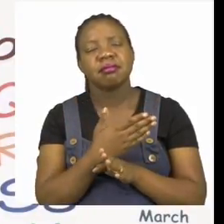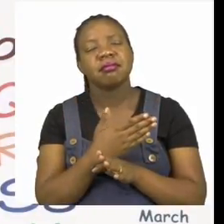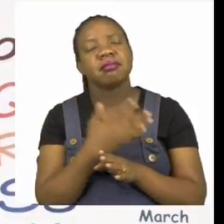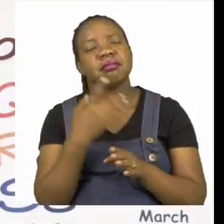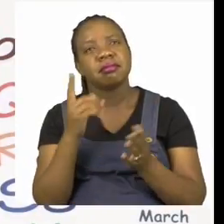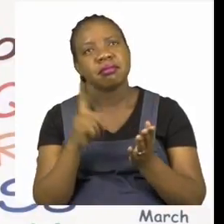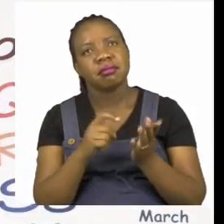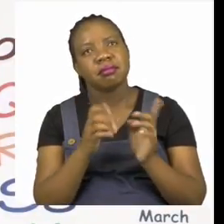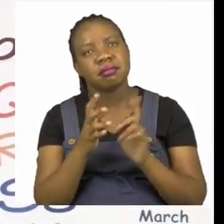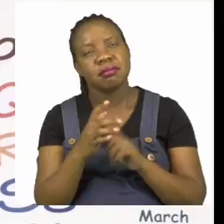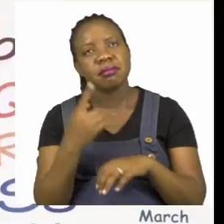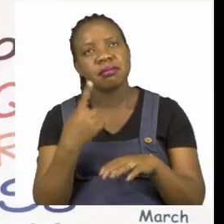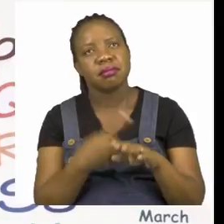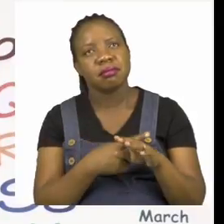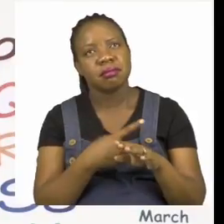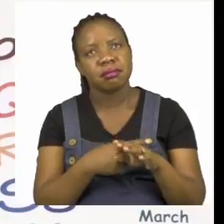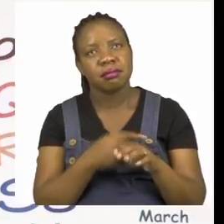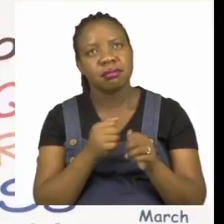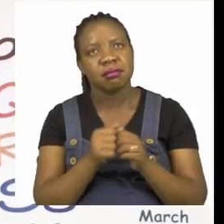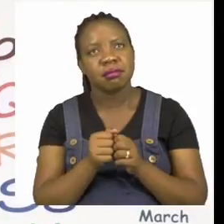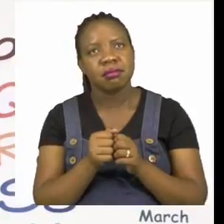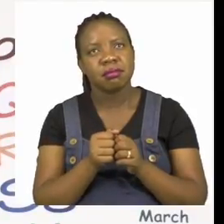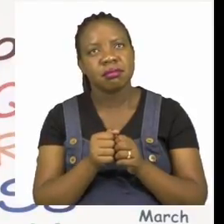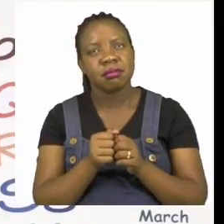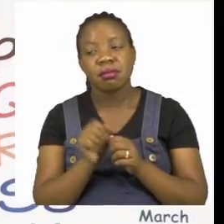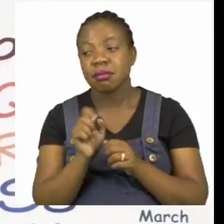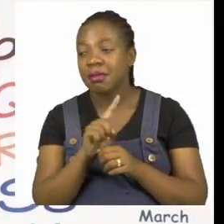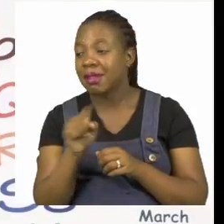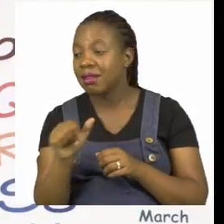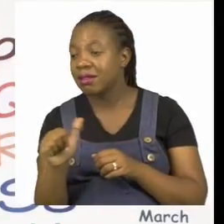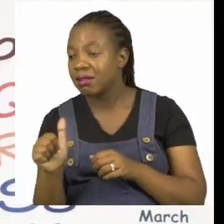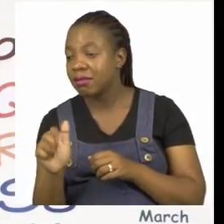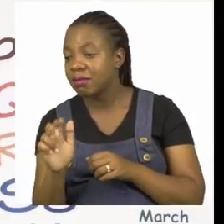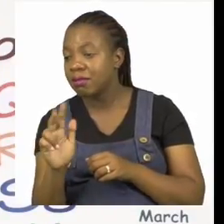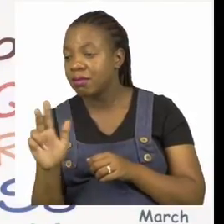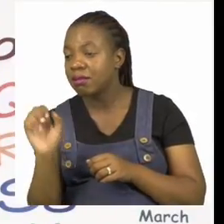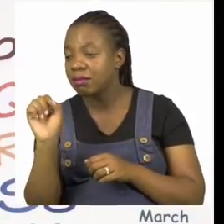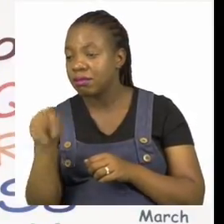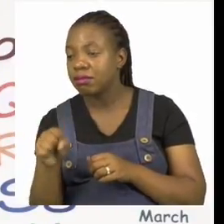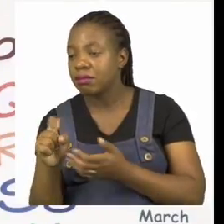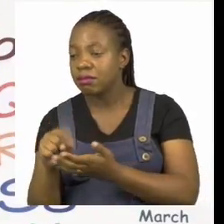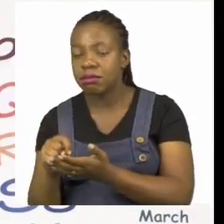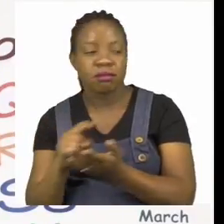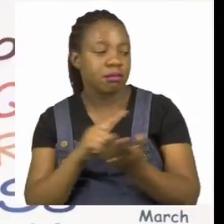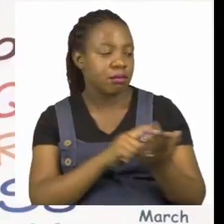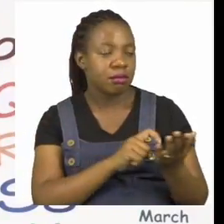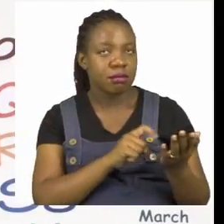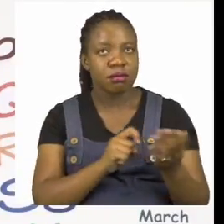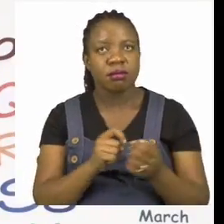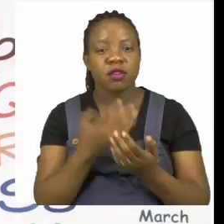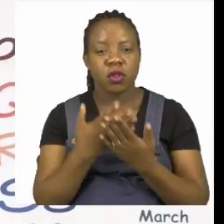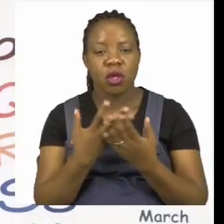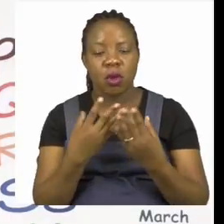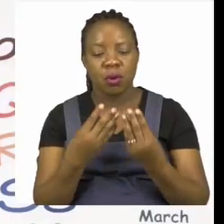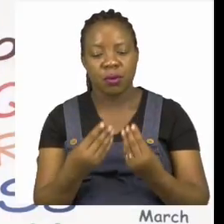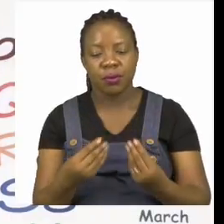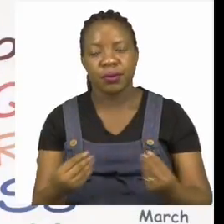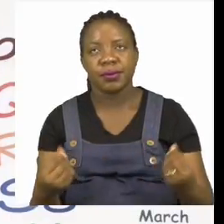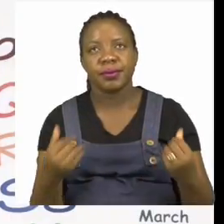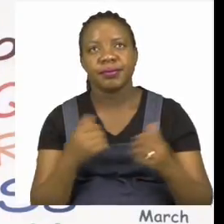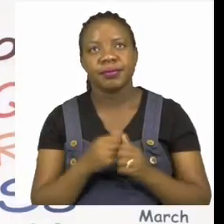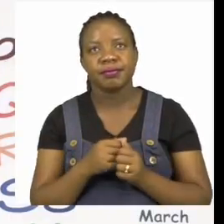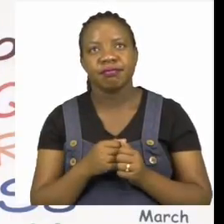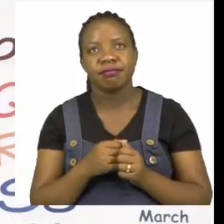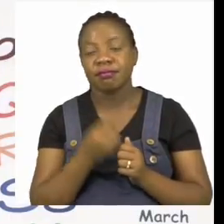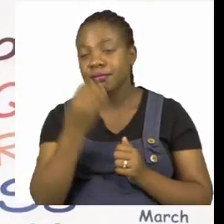it's okay to ask the next person to sanitize as well. Make sure your hands are dry before you touch anything else. Sashi